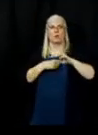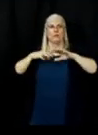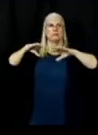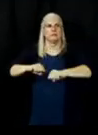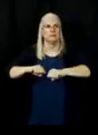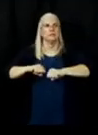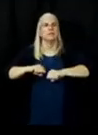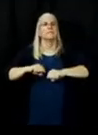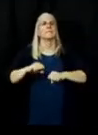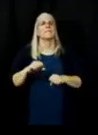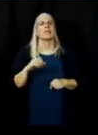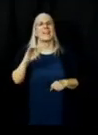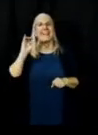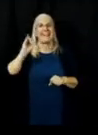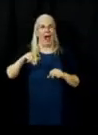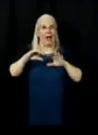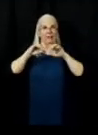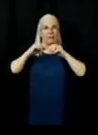to back to normal.